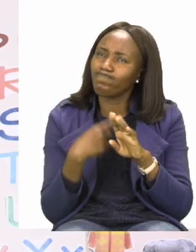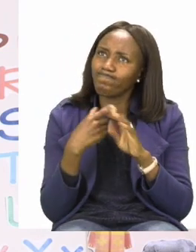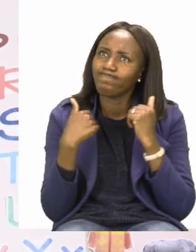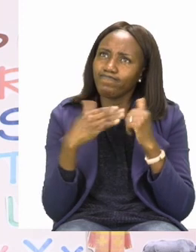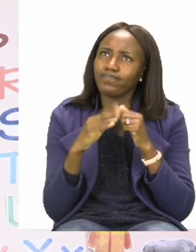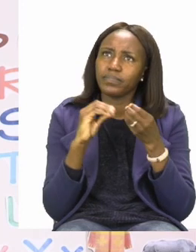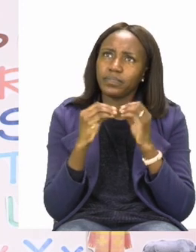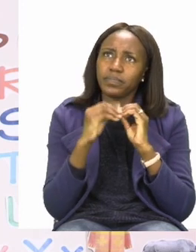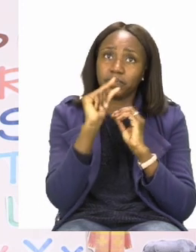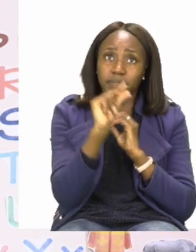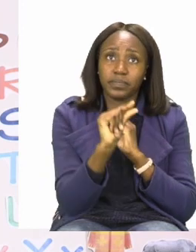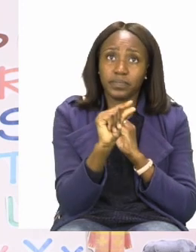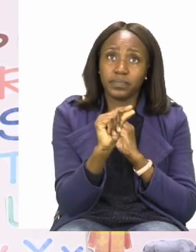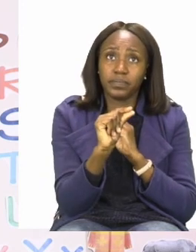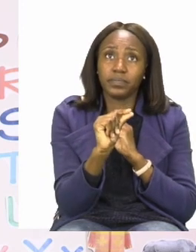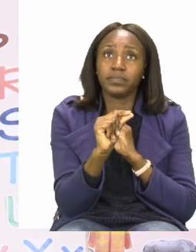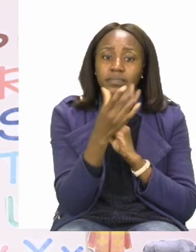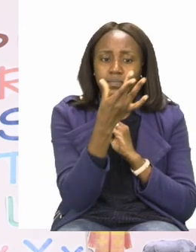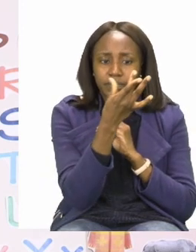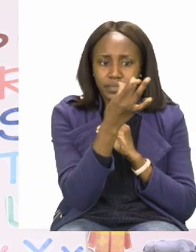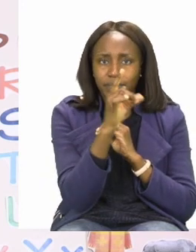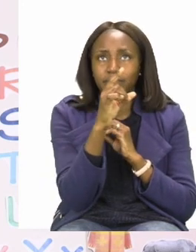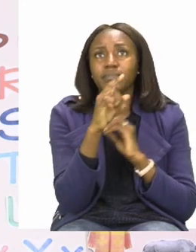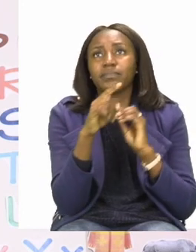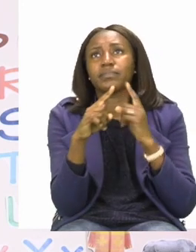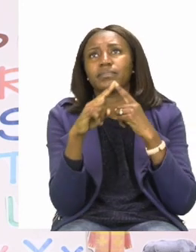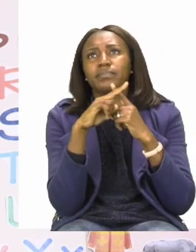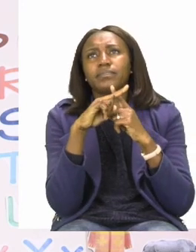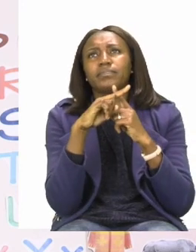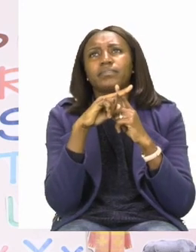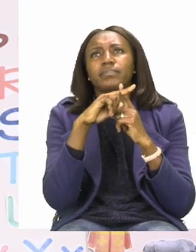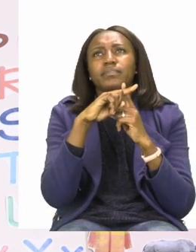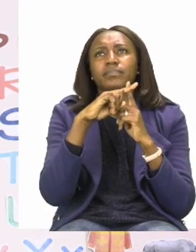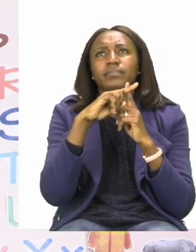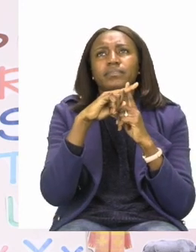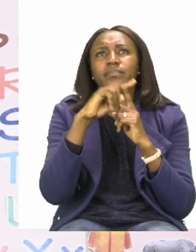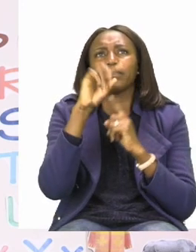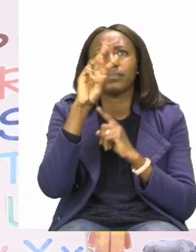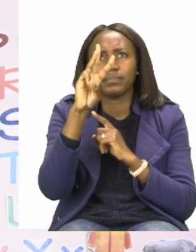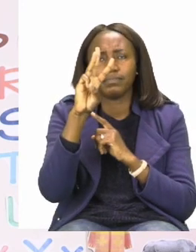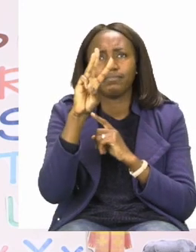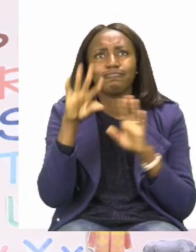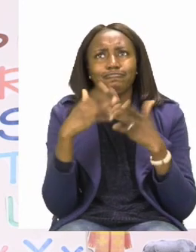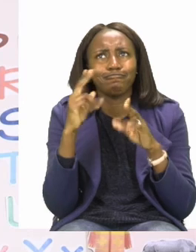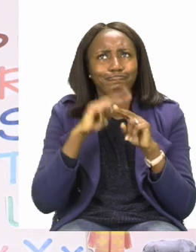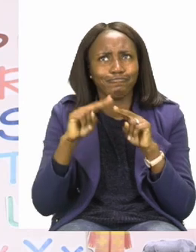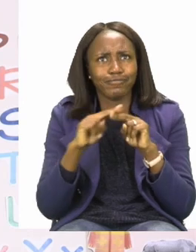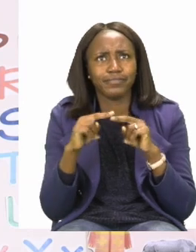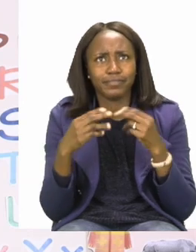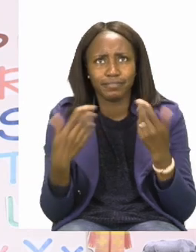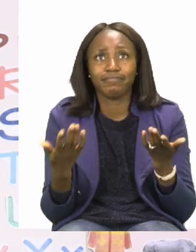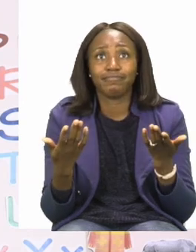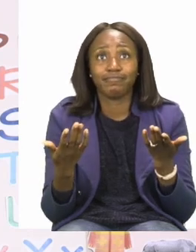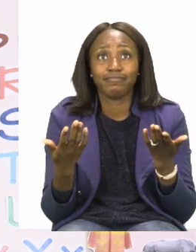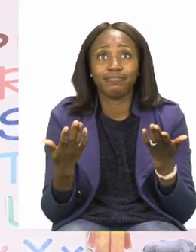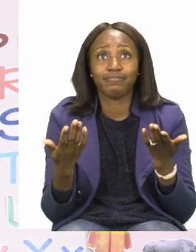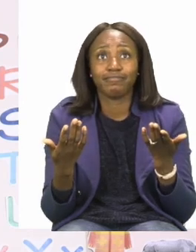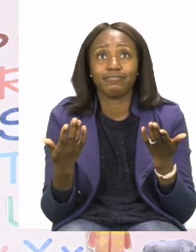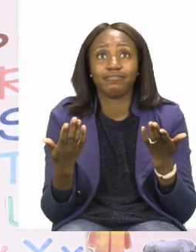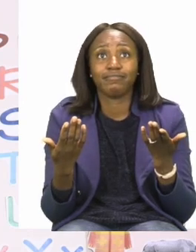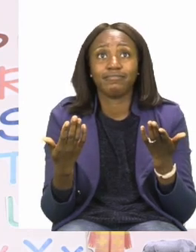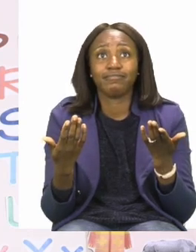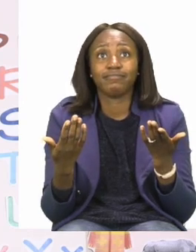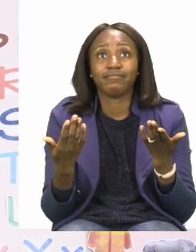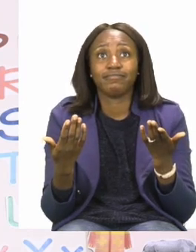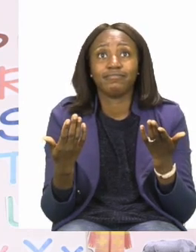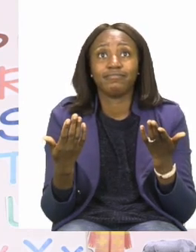In this case, 8 plus 3. So, to make it quicker for us, instead of starting on the smaller number, like